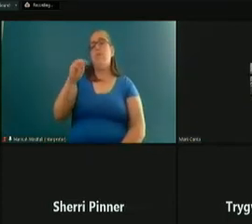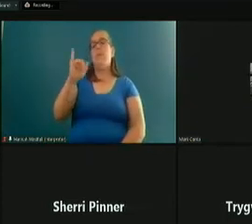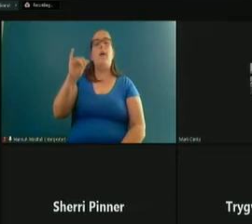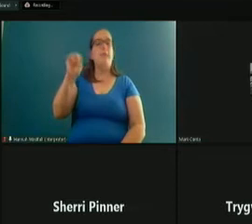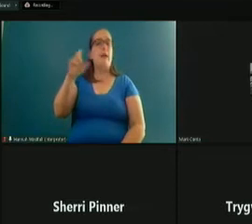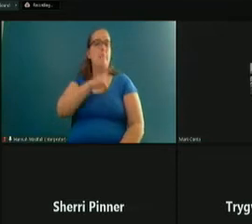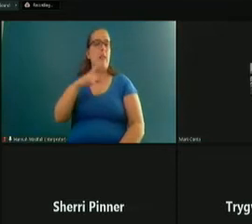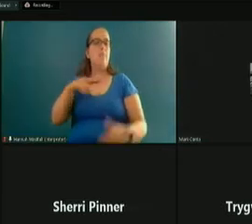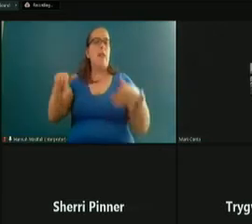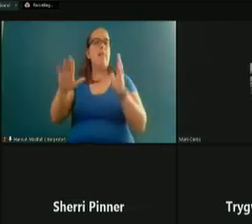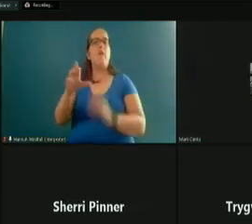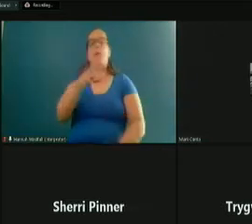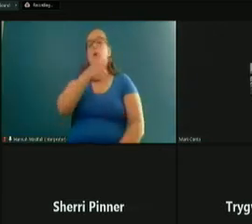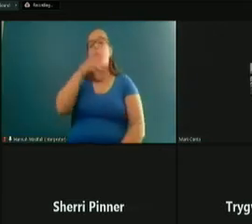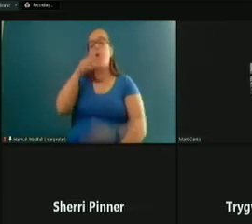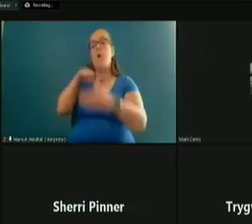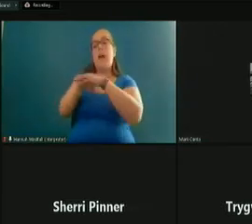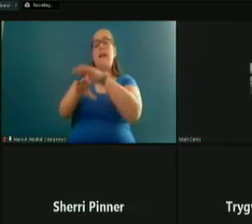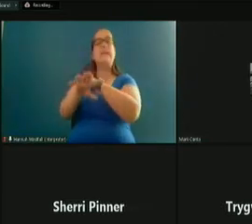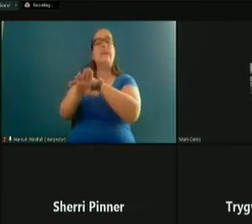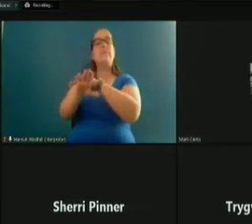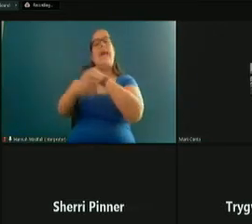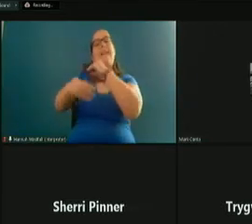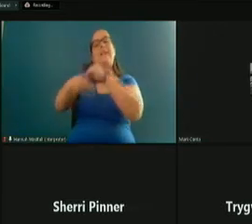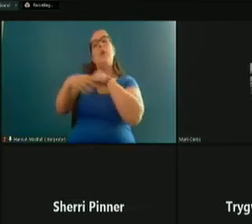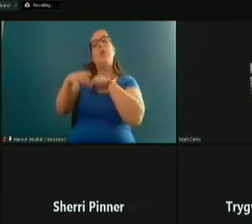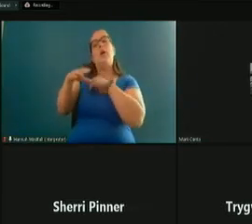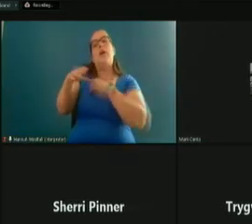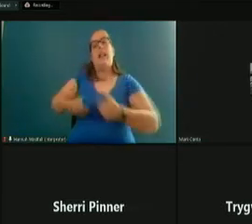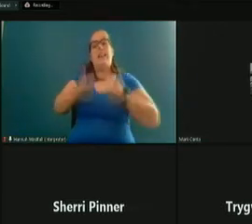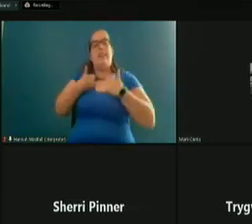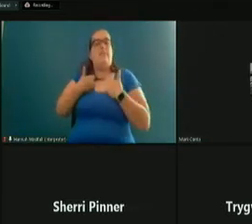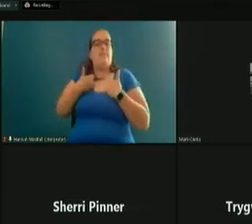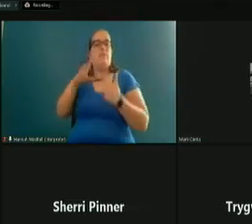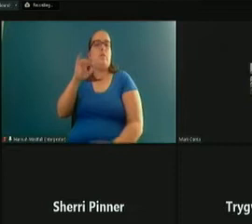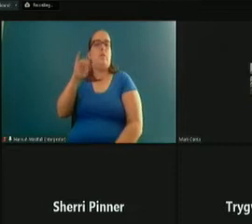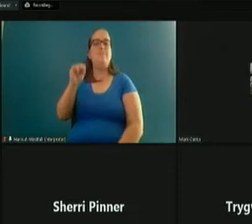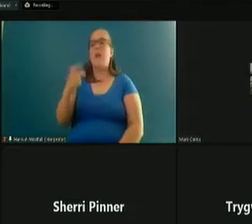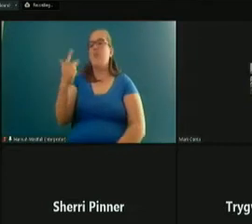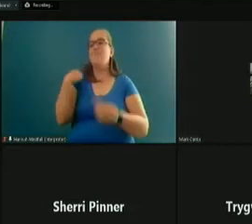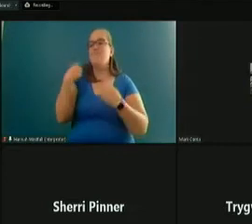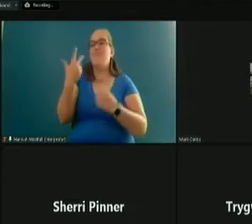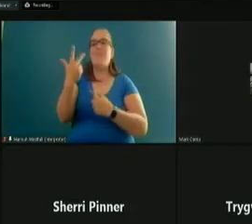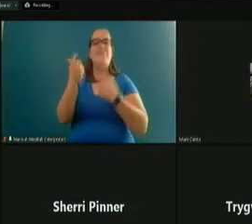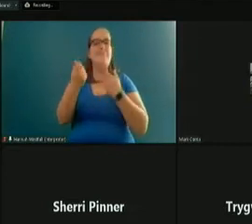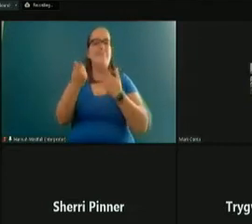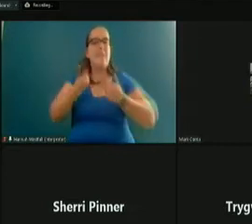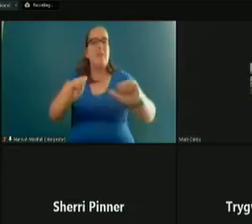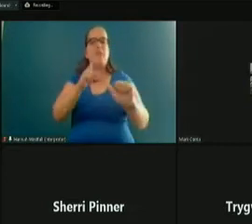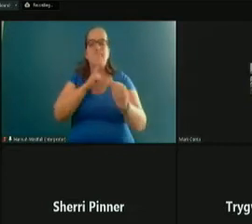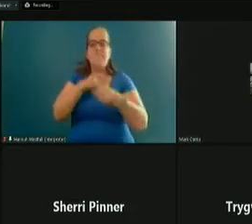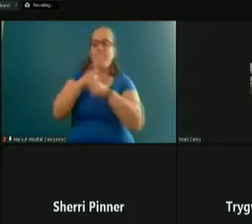allow rural accessory dwelling units. This has been a three-year effort. Creating these and sustaining these partnerships and